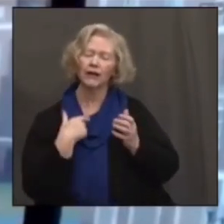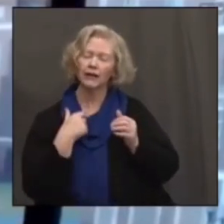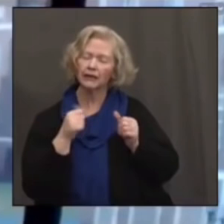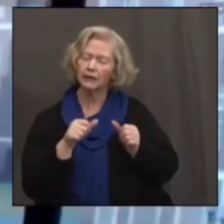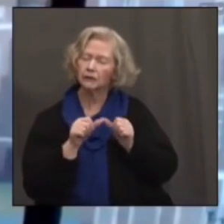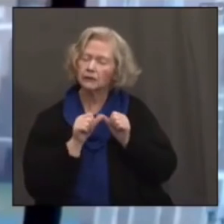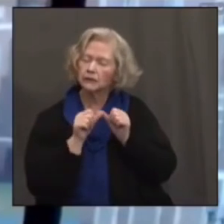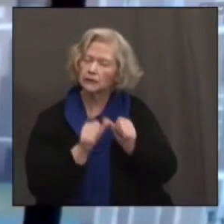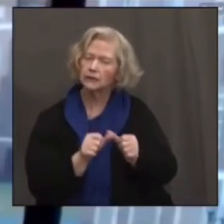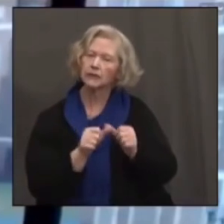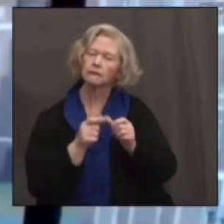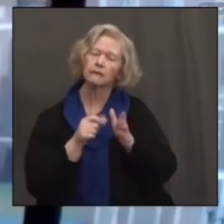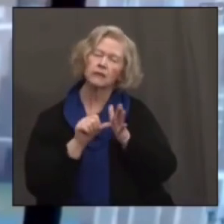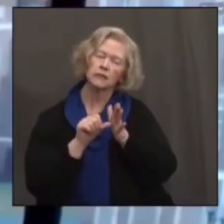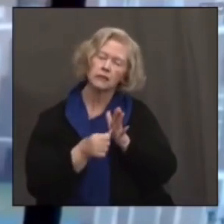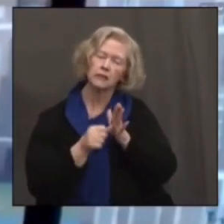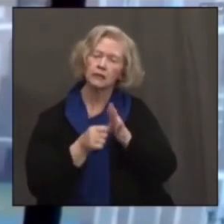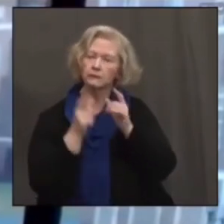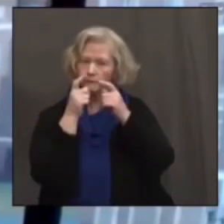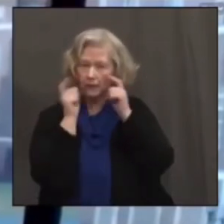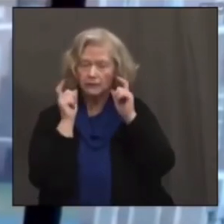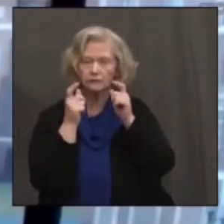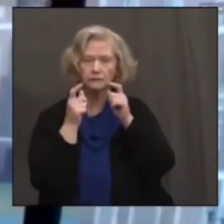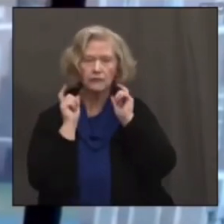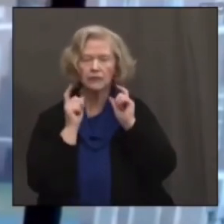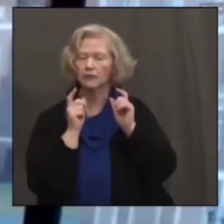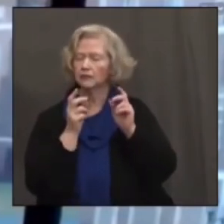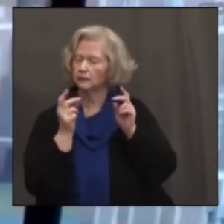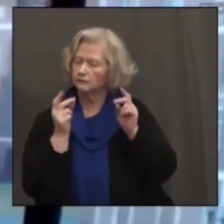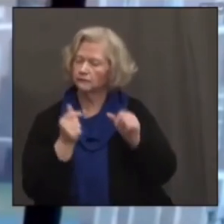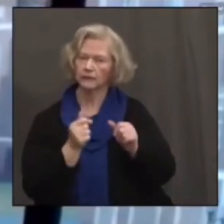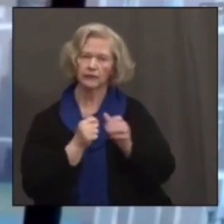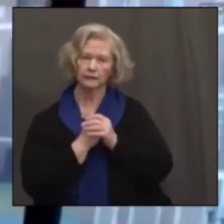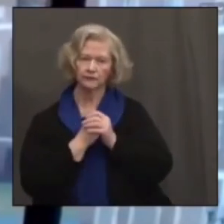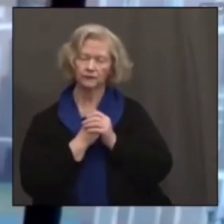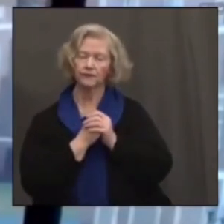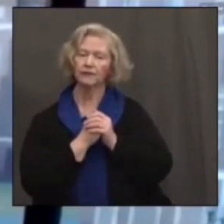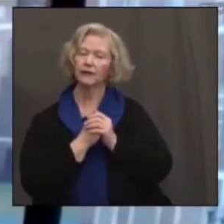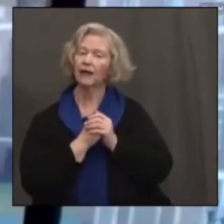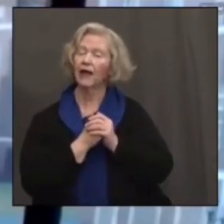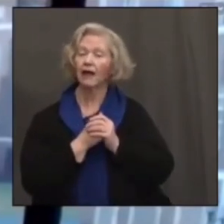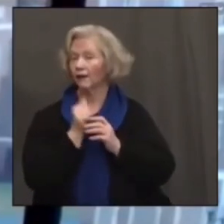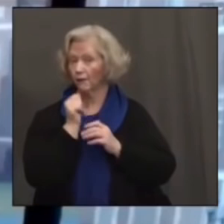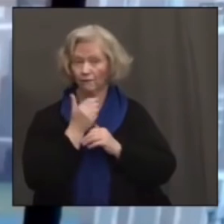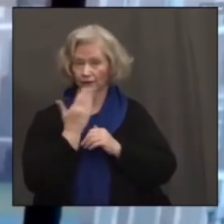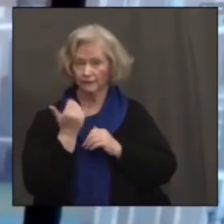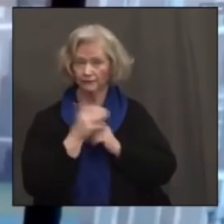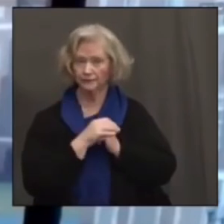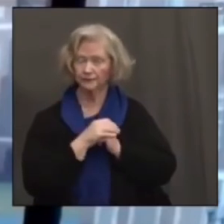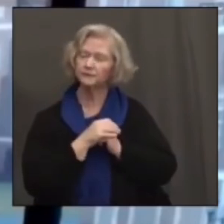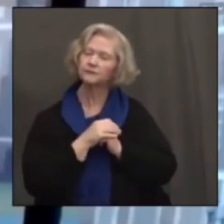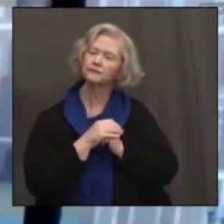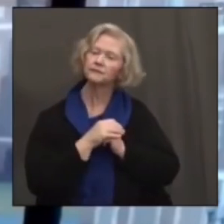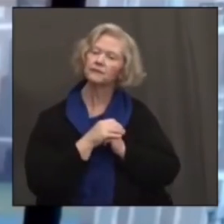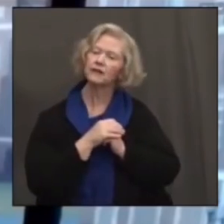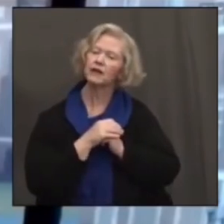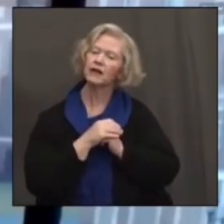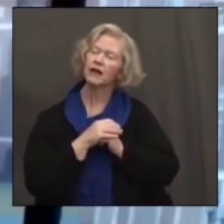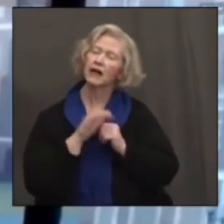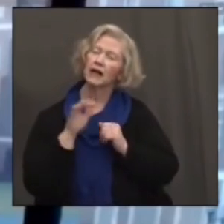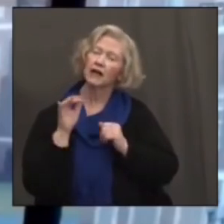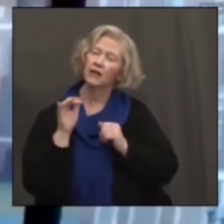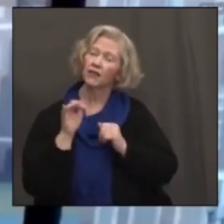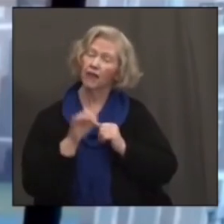implemented as simply as possible and as quickly as possible. And we can't forget also, in parallel, that those large